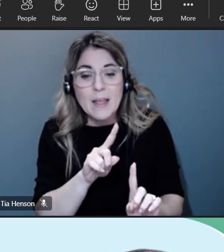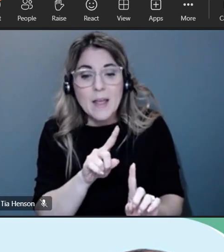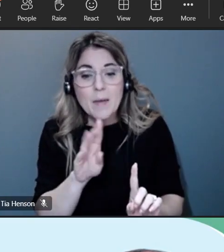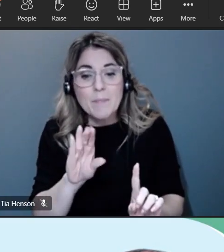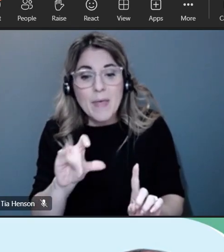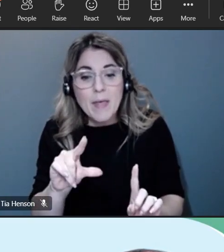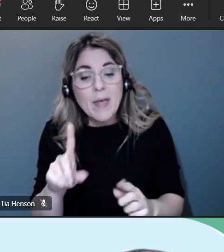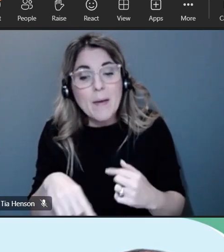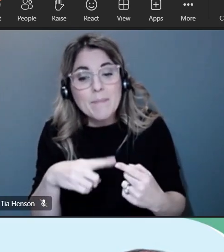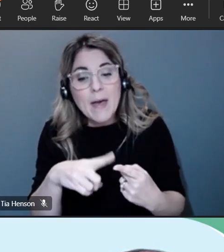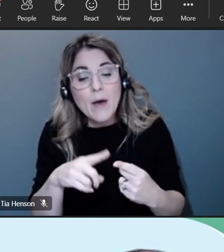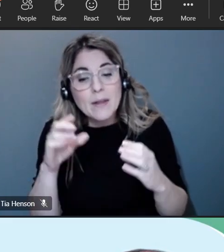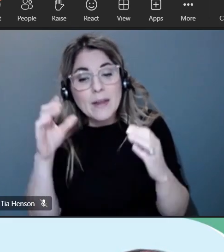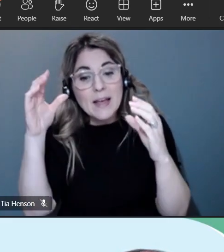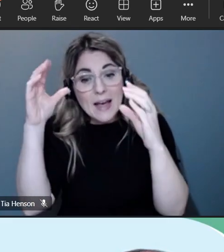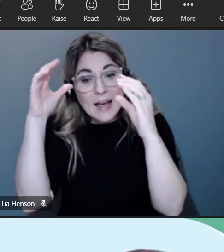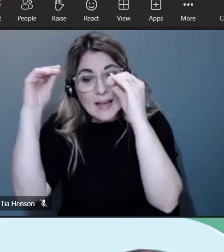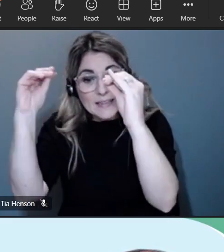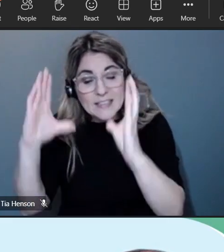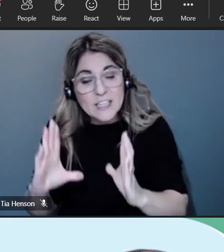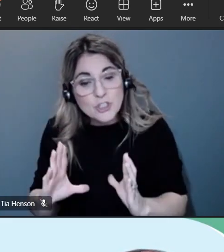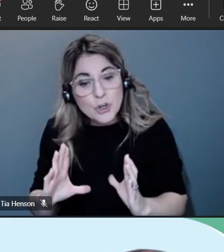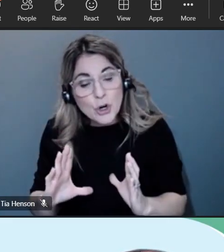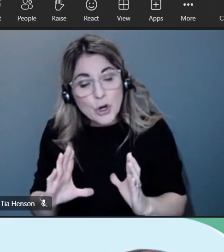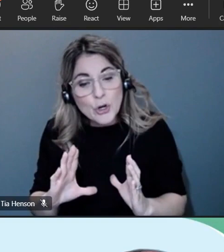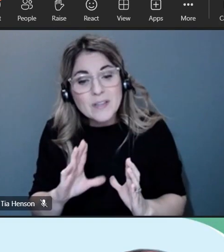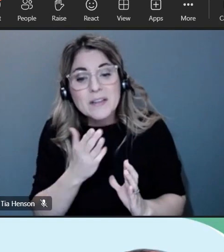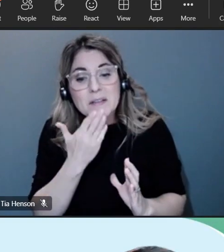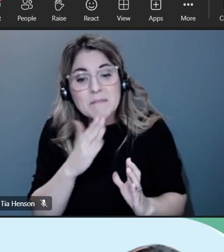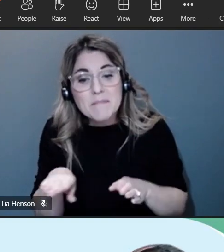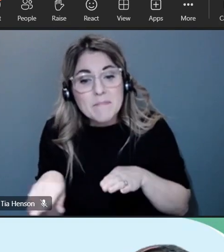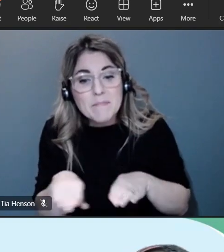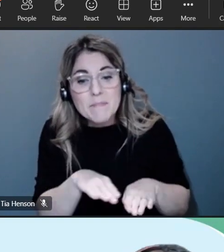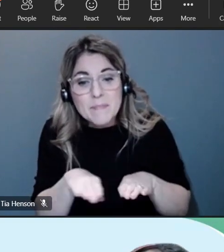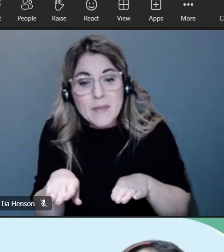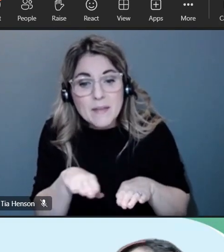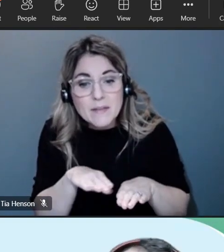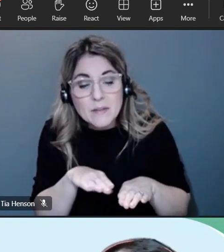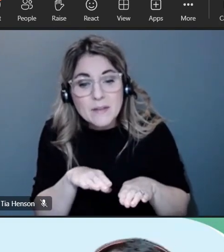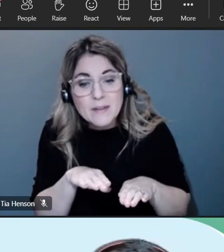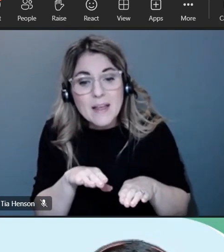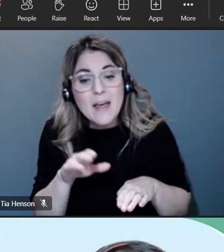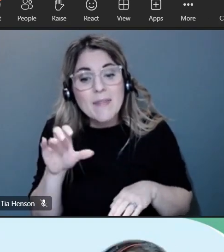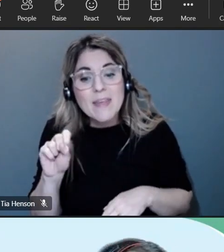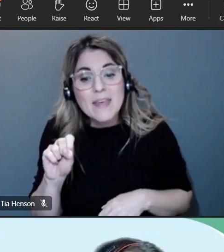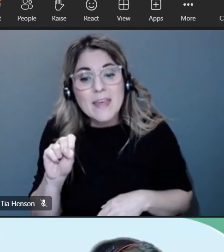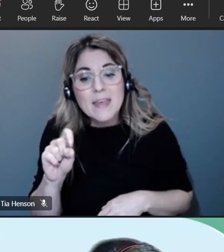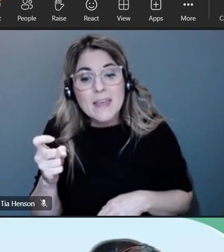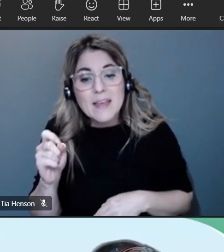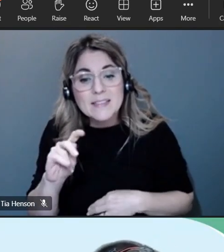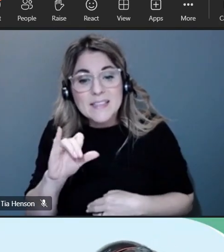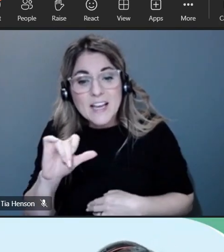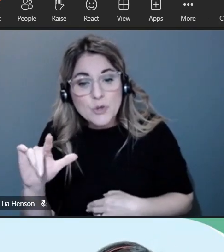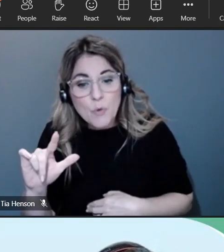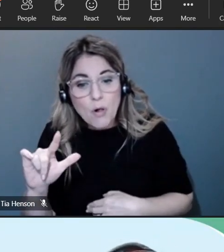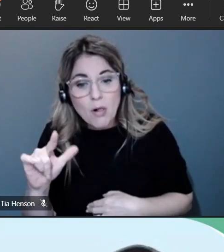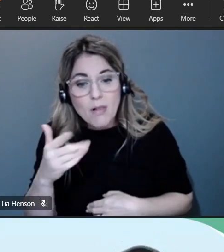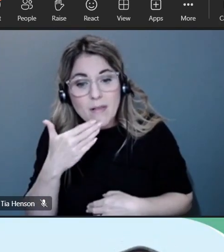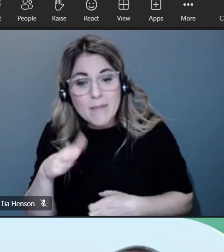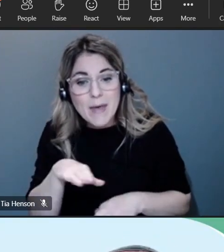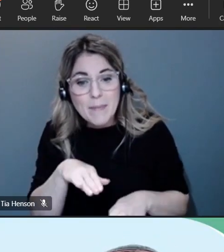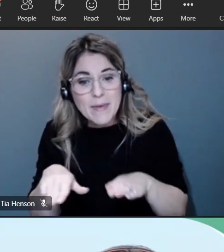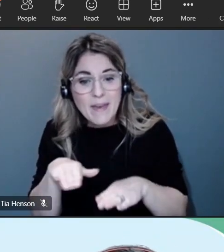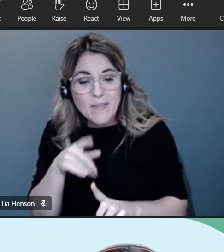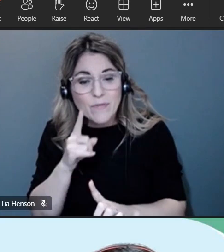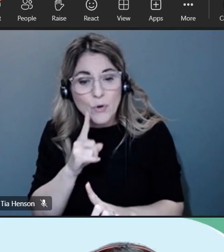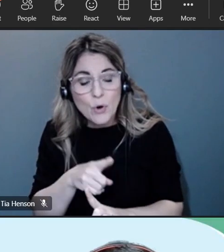teacher um misconduct particularly around um teacher sexual misconduct with students and making